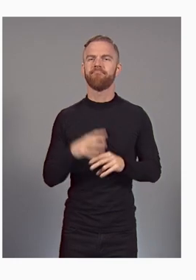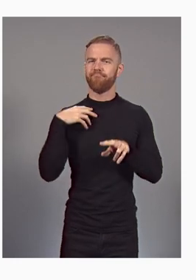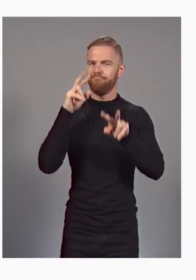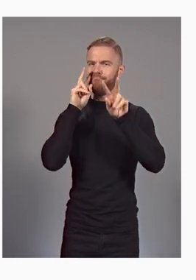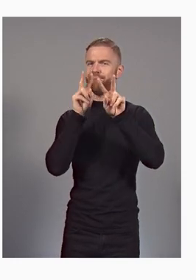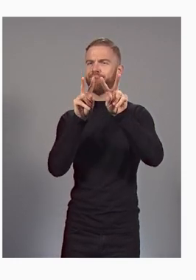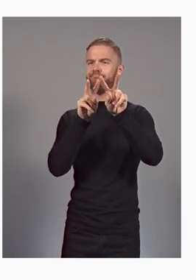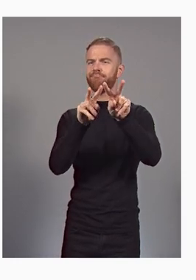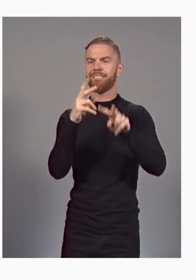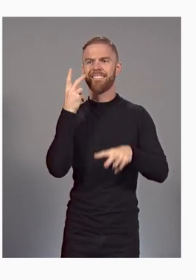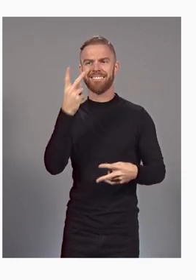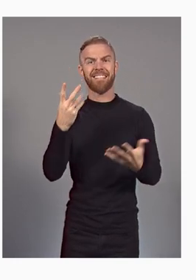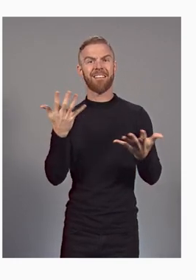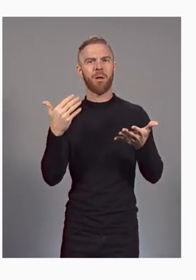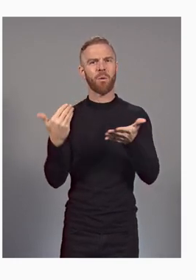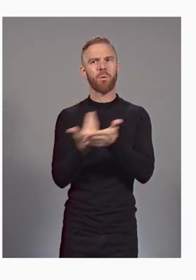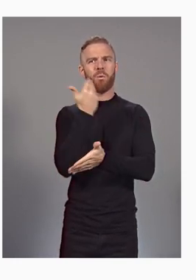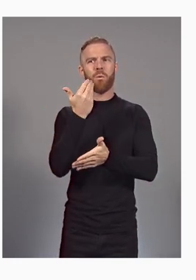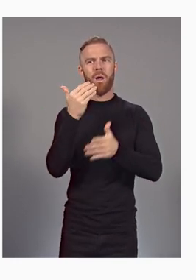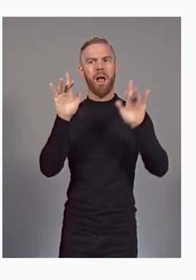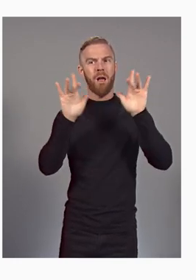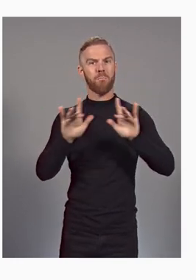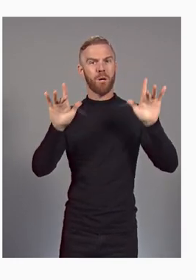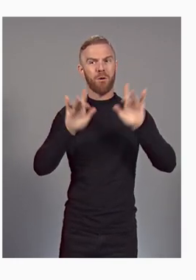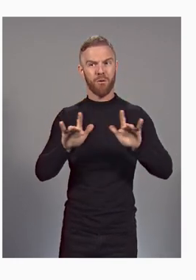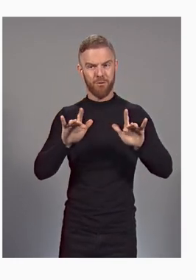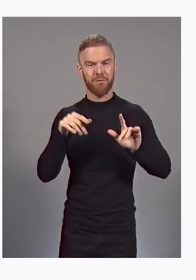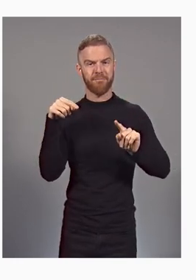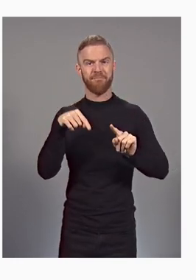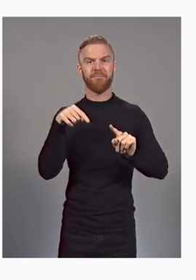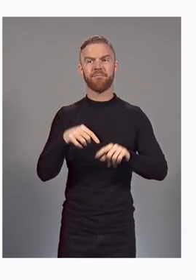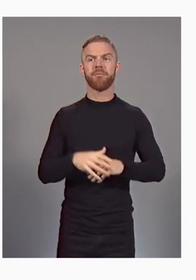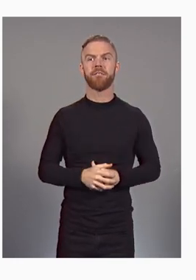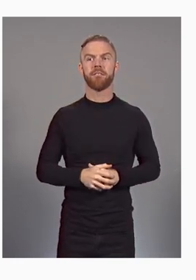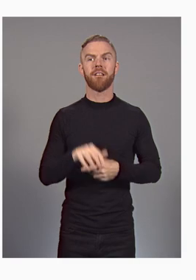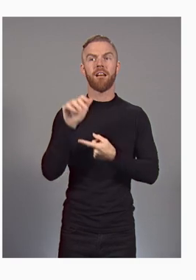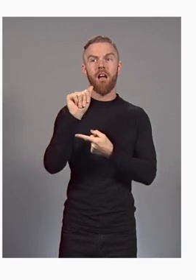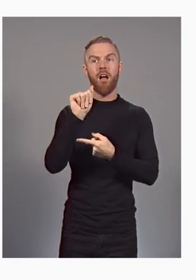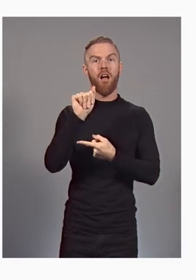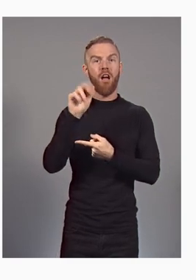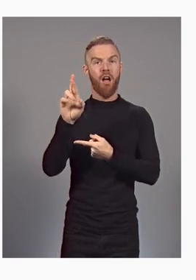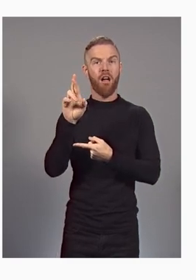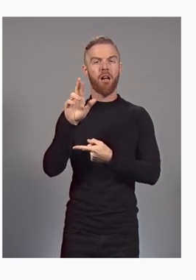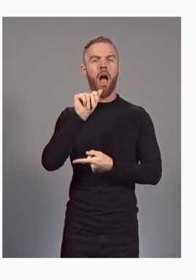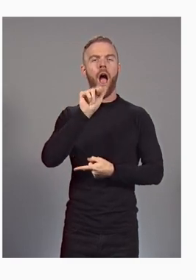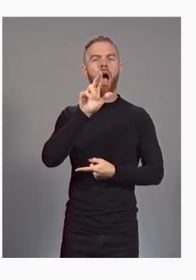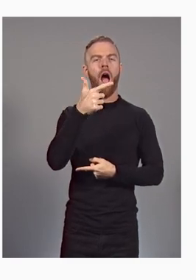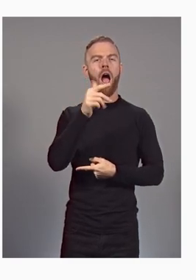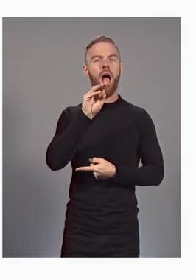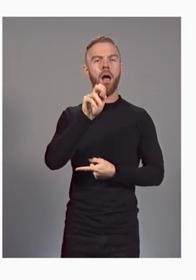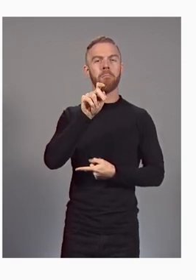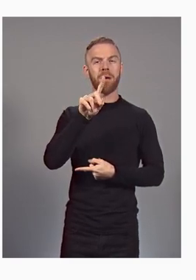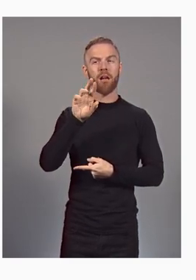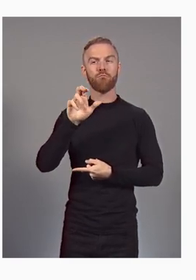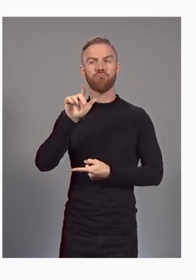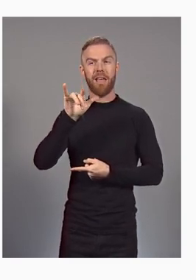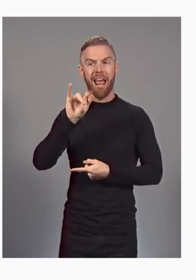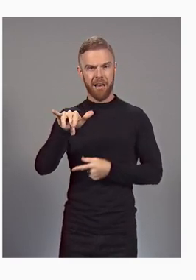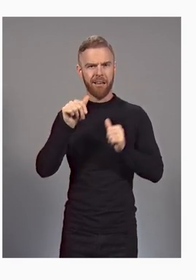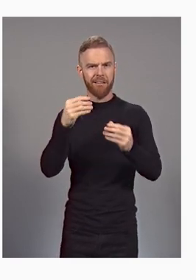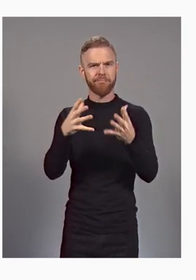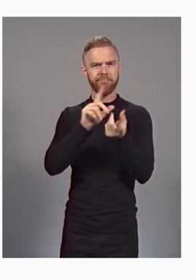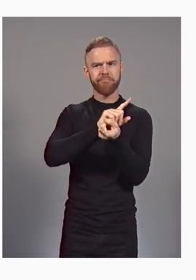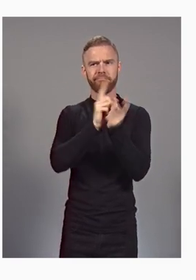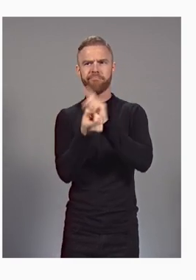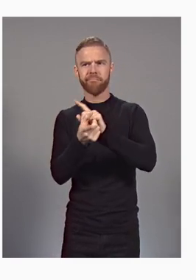computing that will extend this further. From augmented reality that delivers translation and transcription directly in your